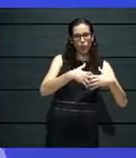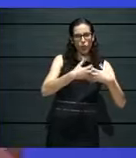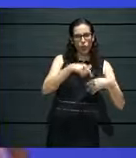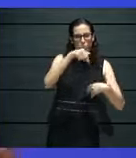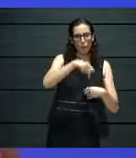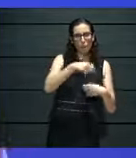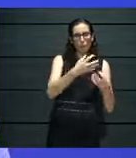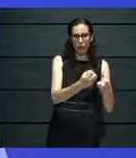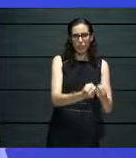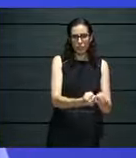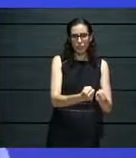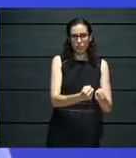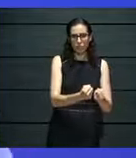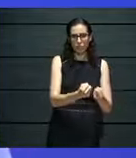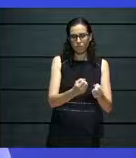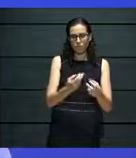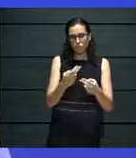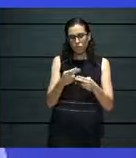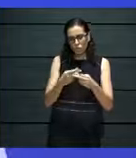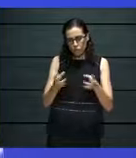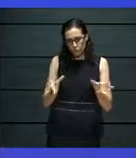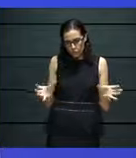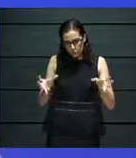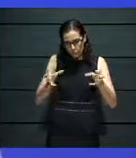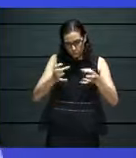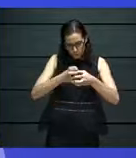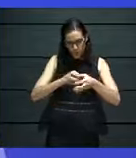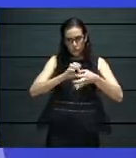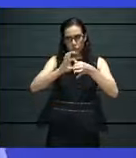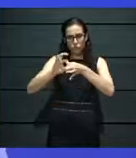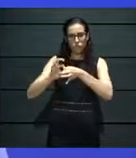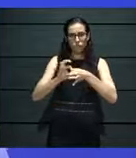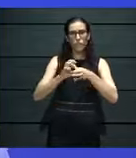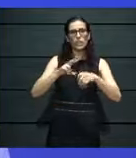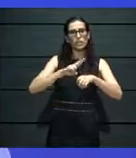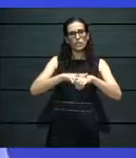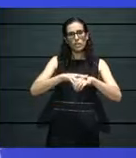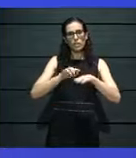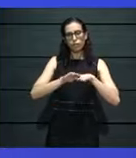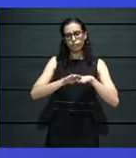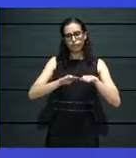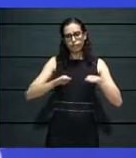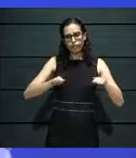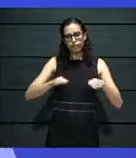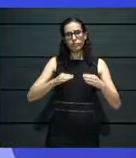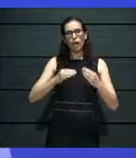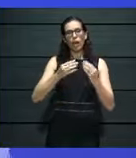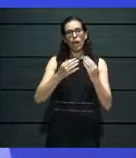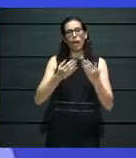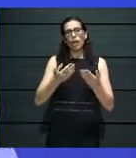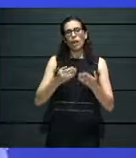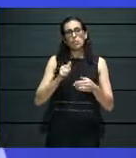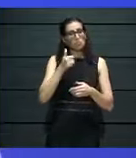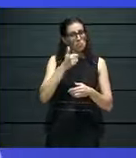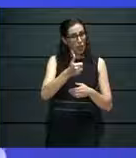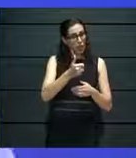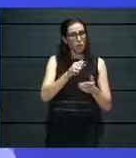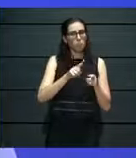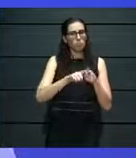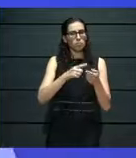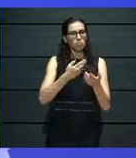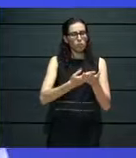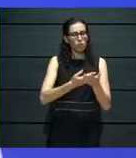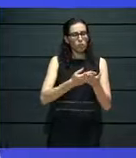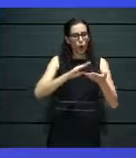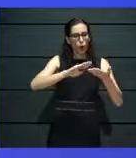but bringing them all together so that we can create a platform that can serve as a directory, as well as a community page,